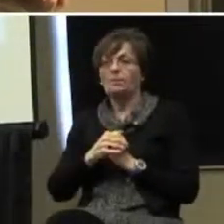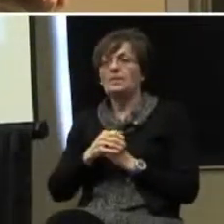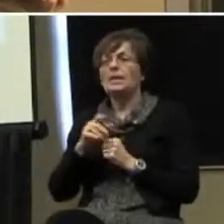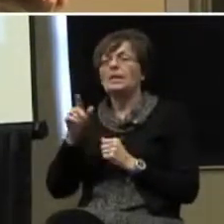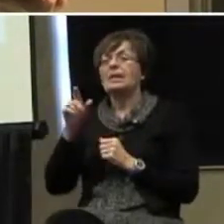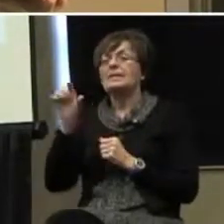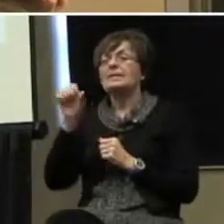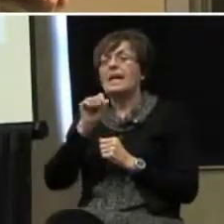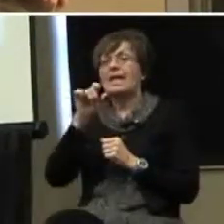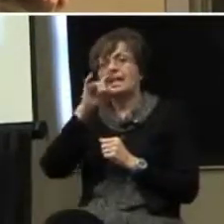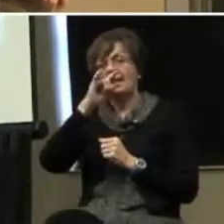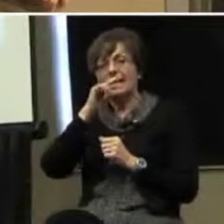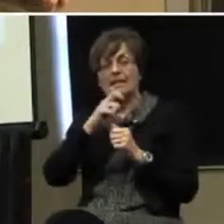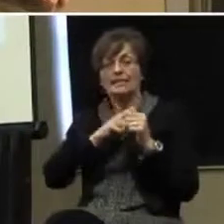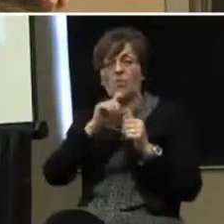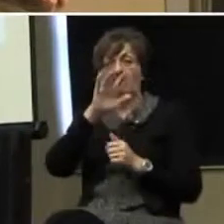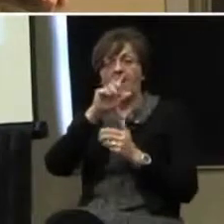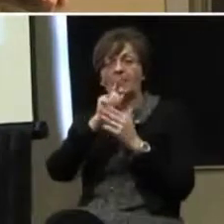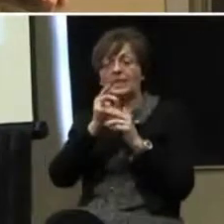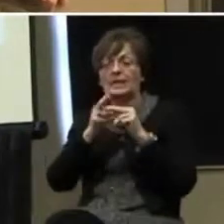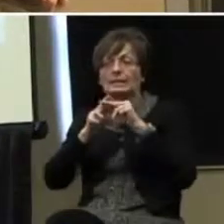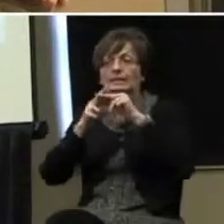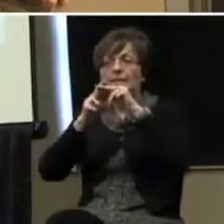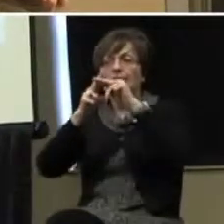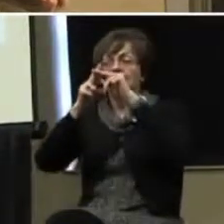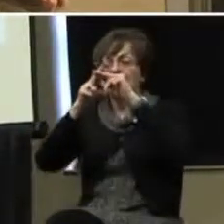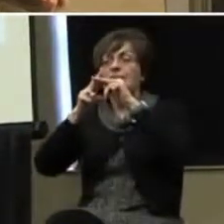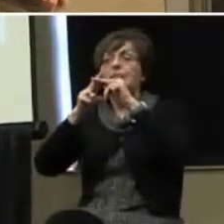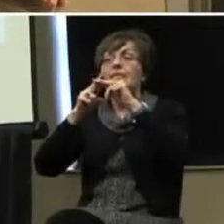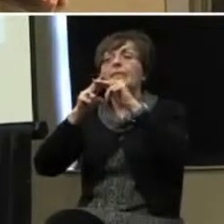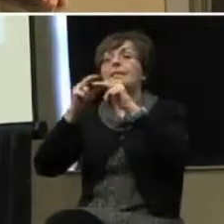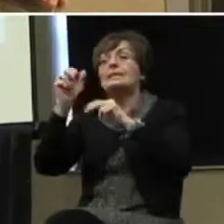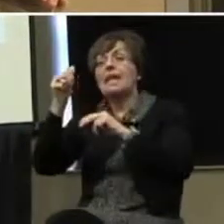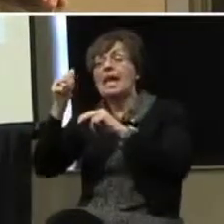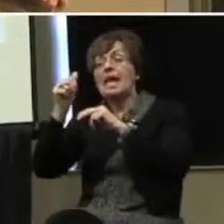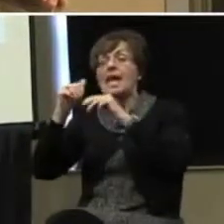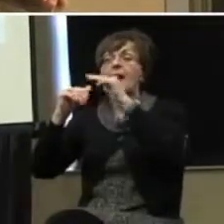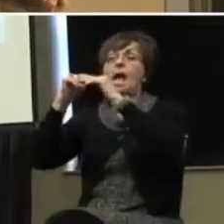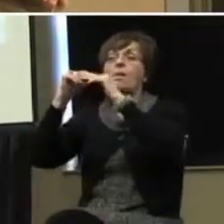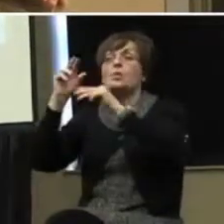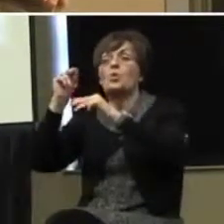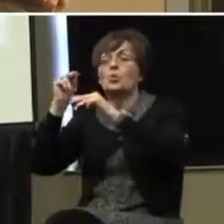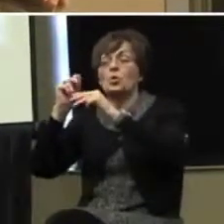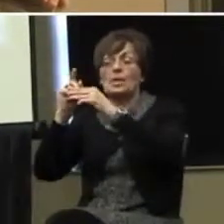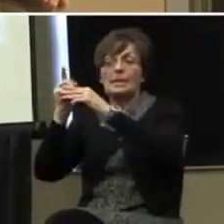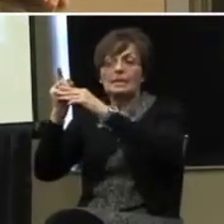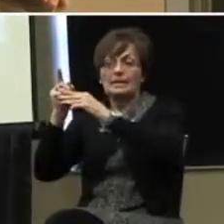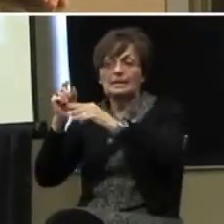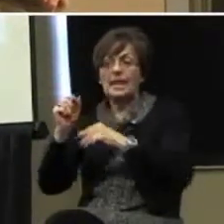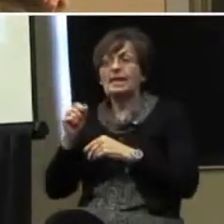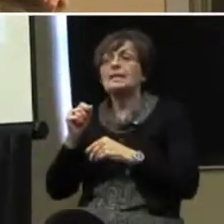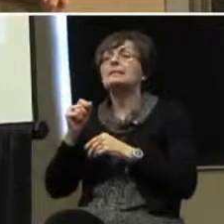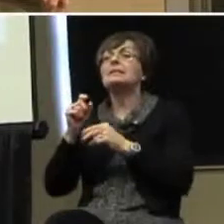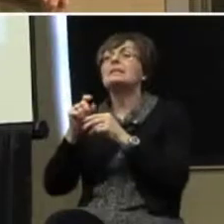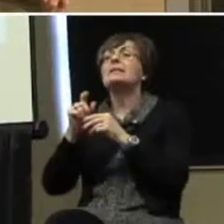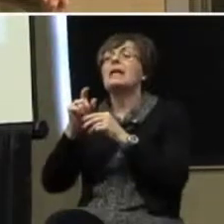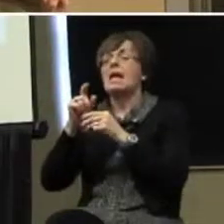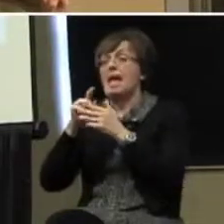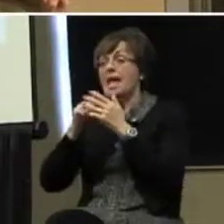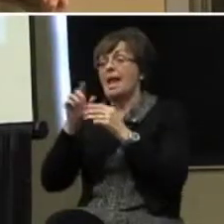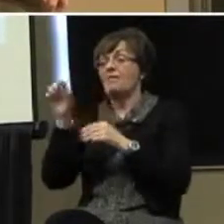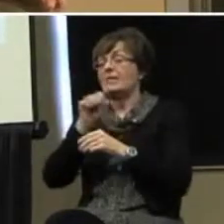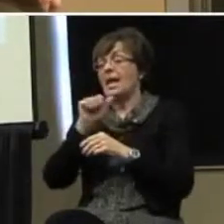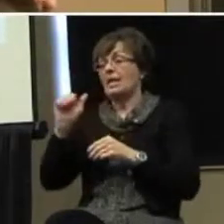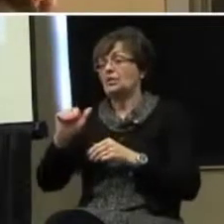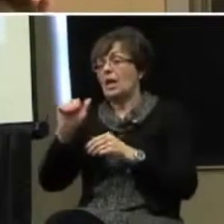Taking kids from literally 5 seconds to 10 seconds up to 30 seconds of jumps. Taking a child over the course